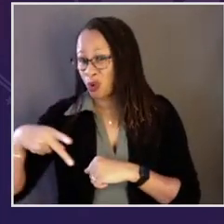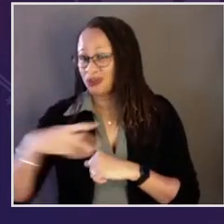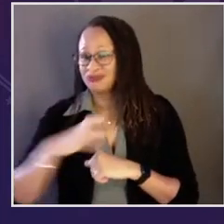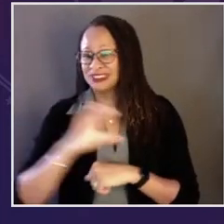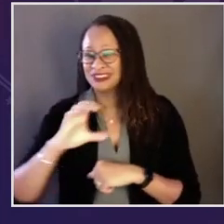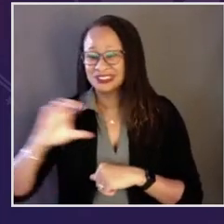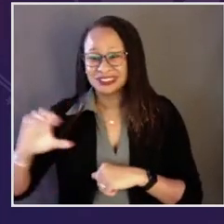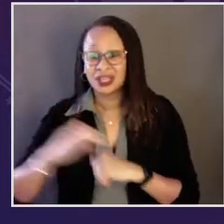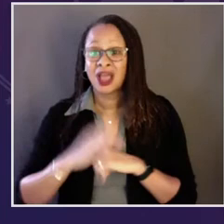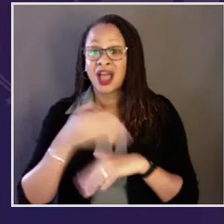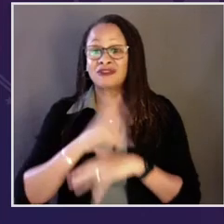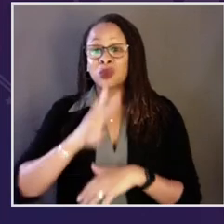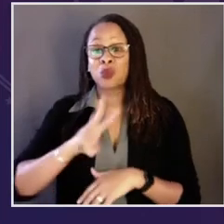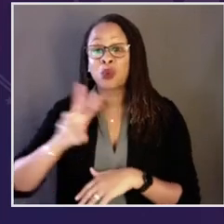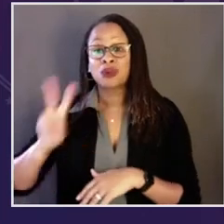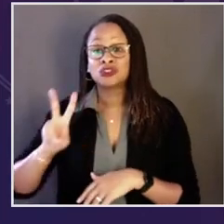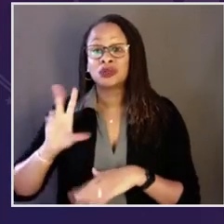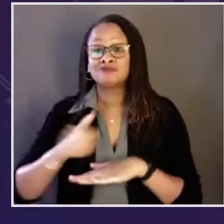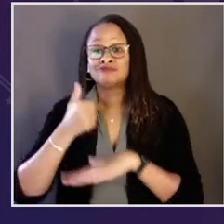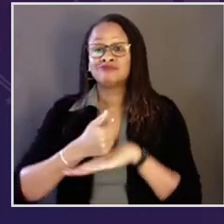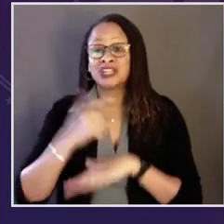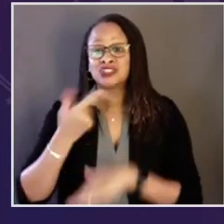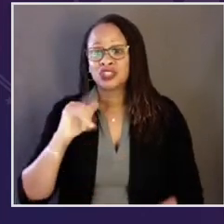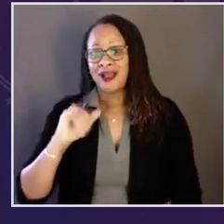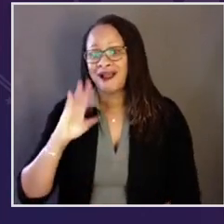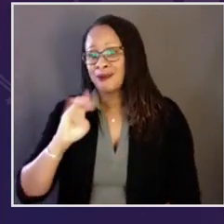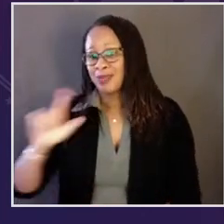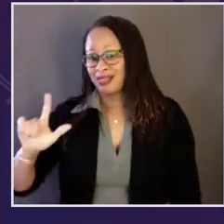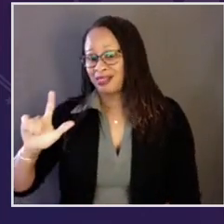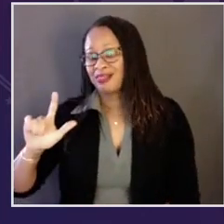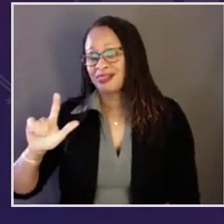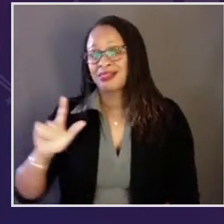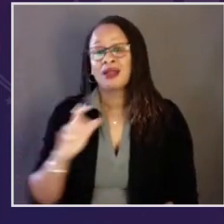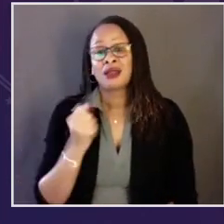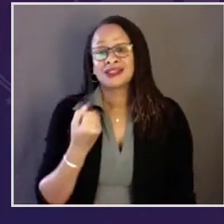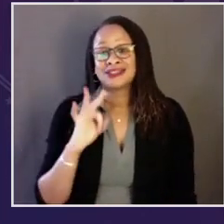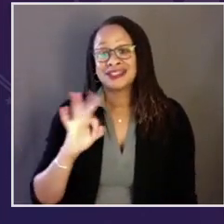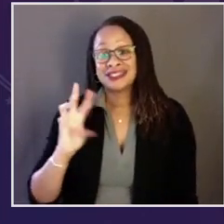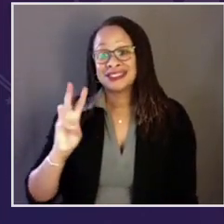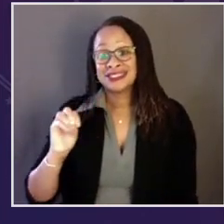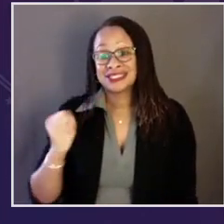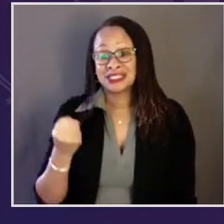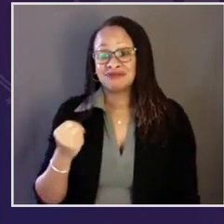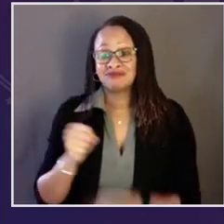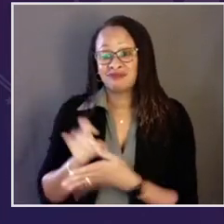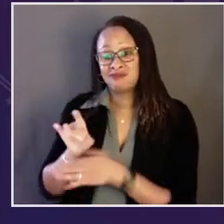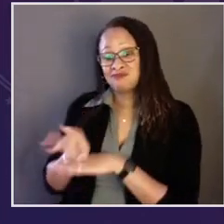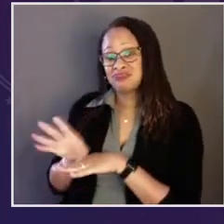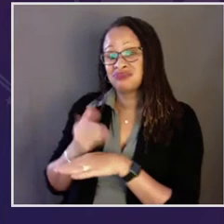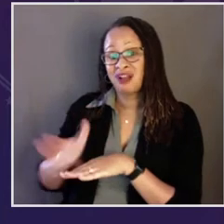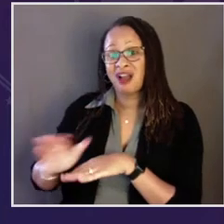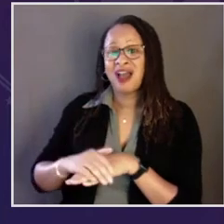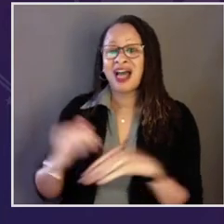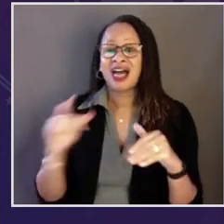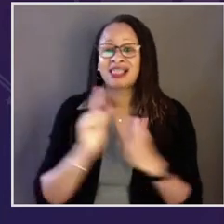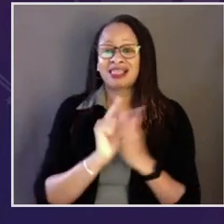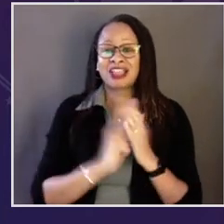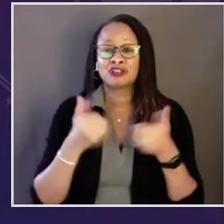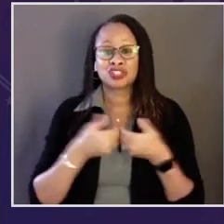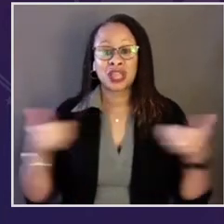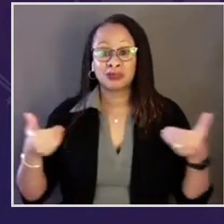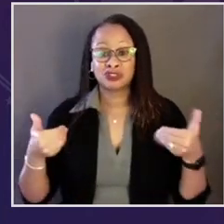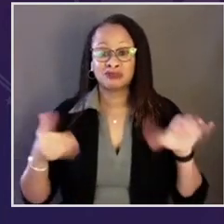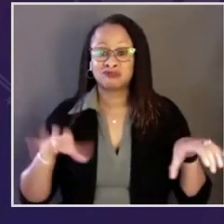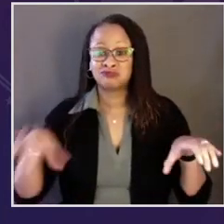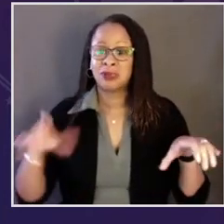and Civilian Conservation Corps. After World War II, we enacted the GI Bill. In the